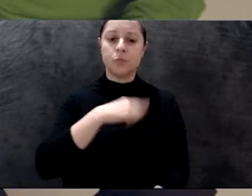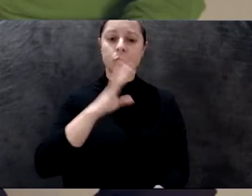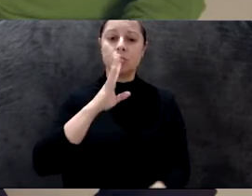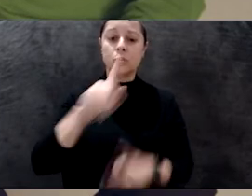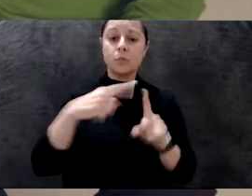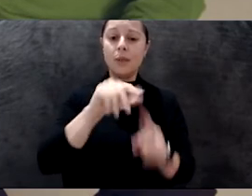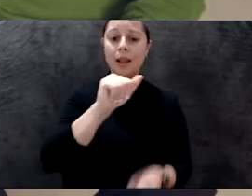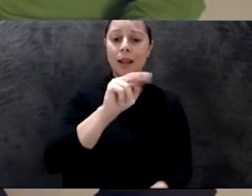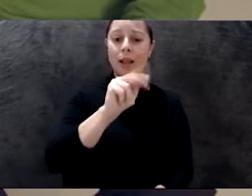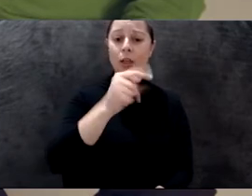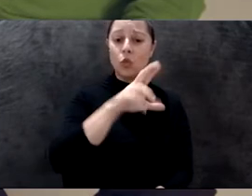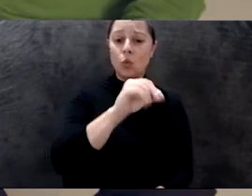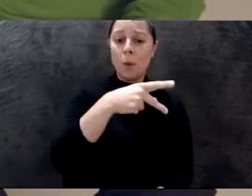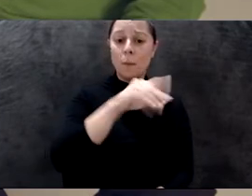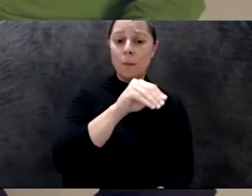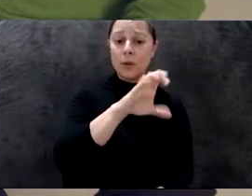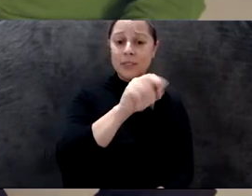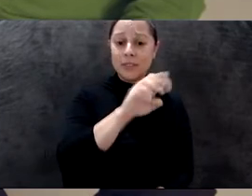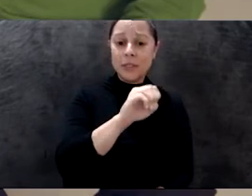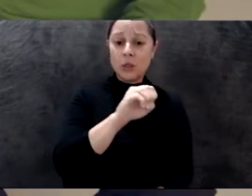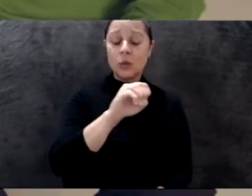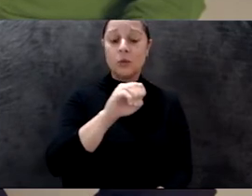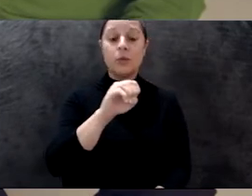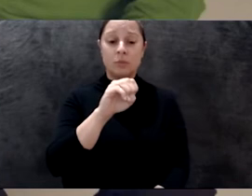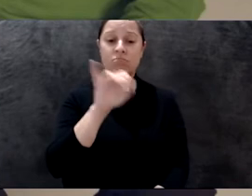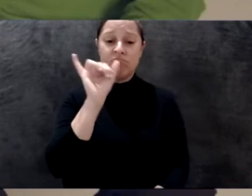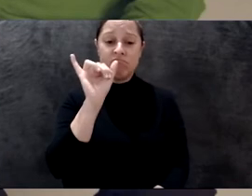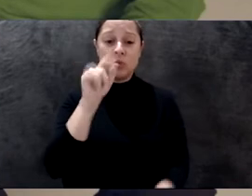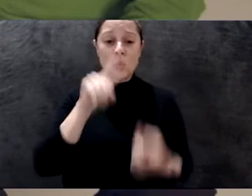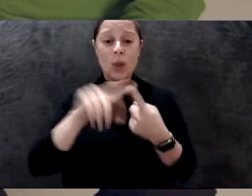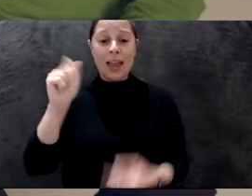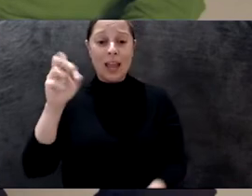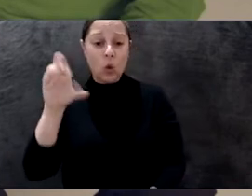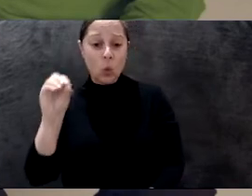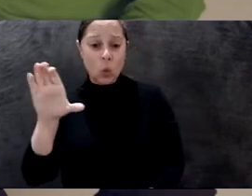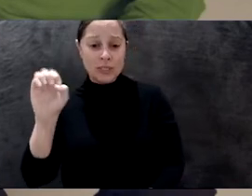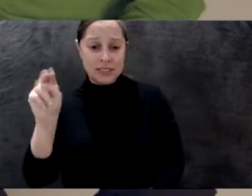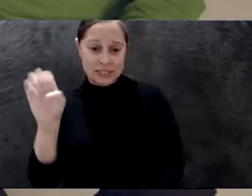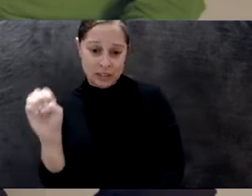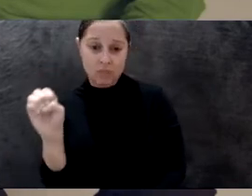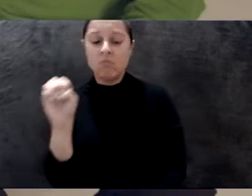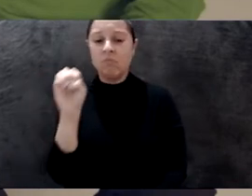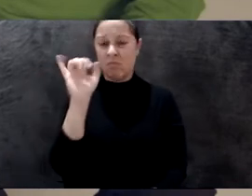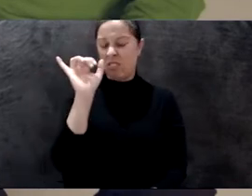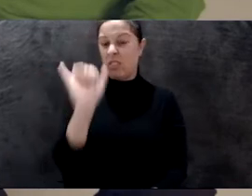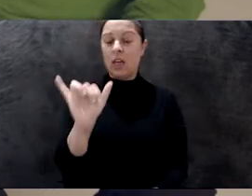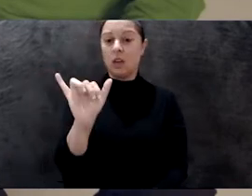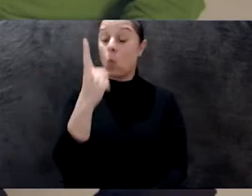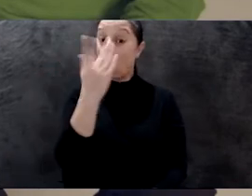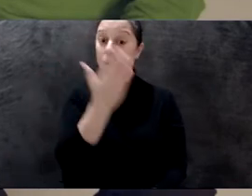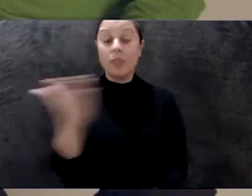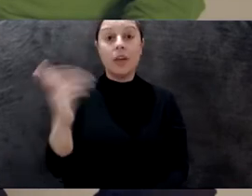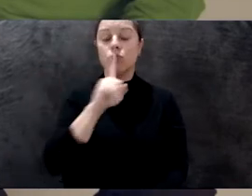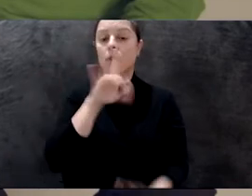studio. And one thing that is so like intrinsic to your thinking in the relationship with spiders